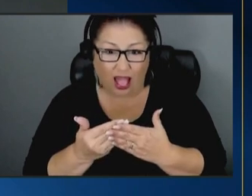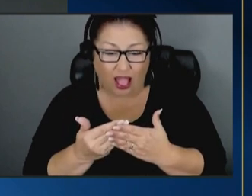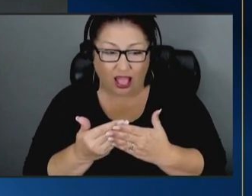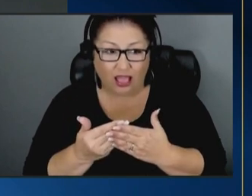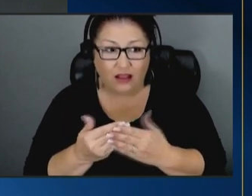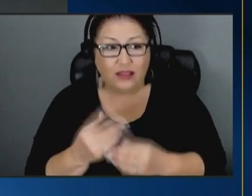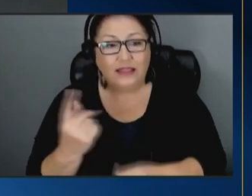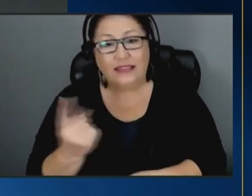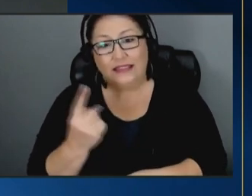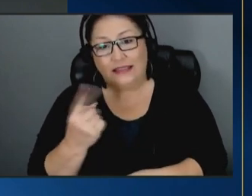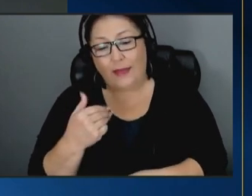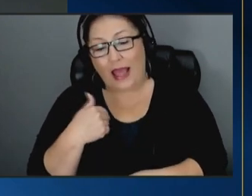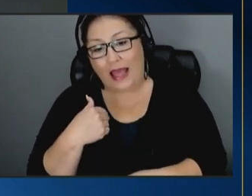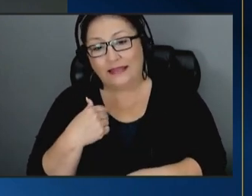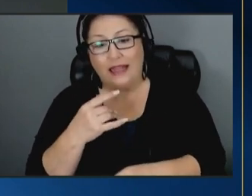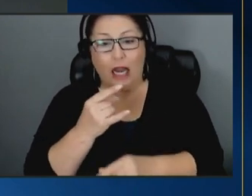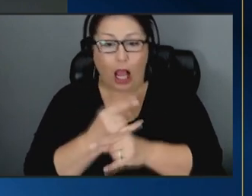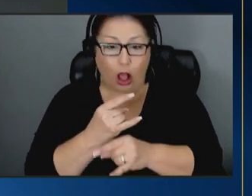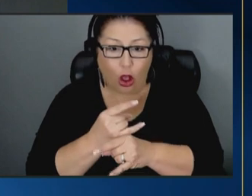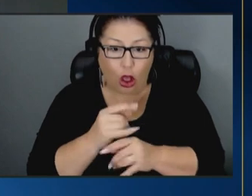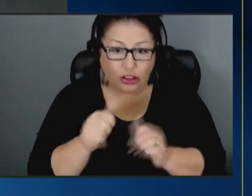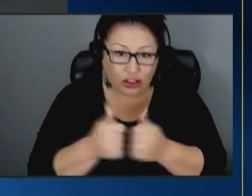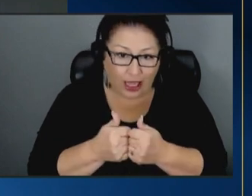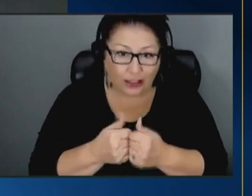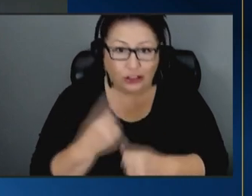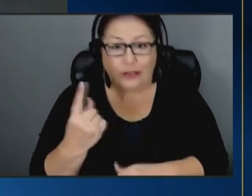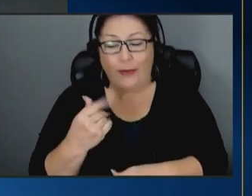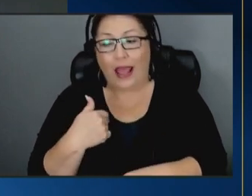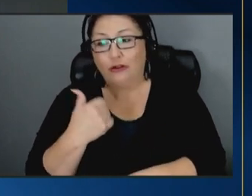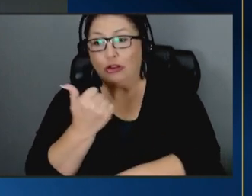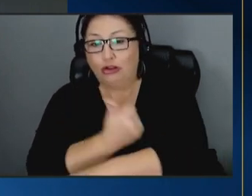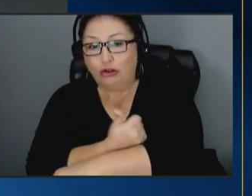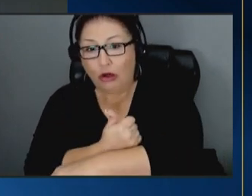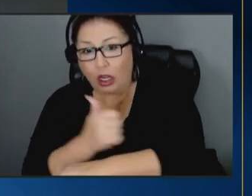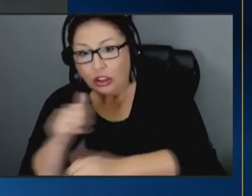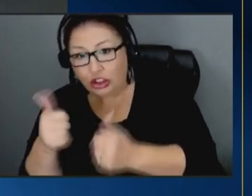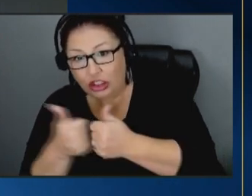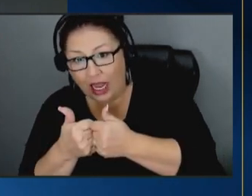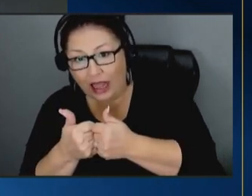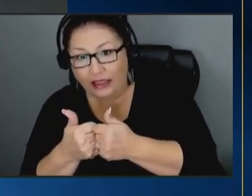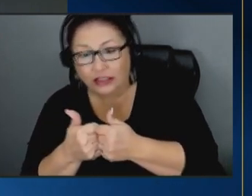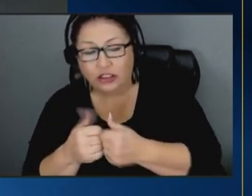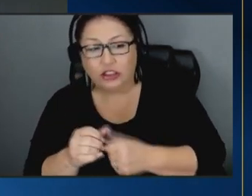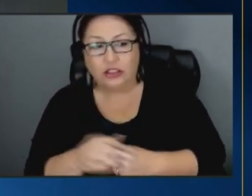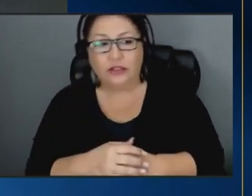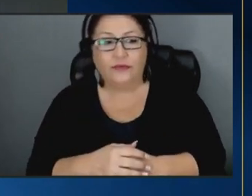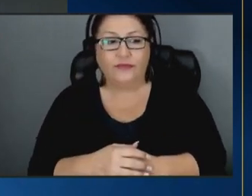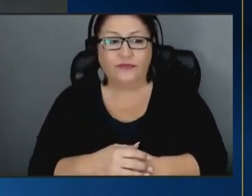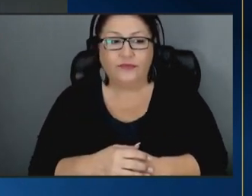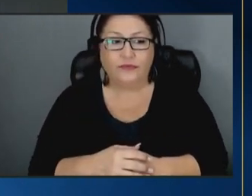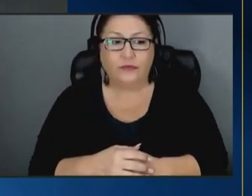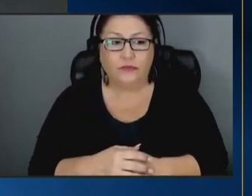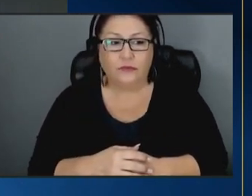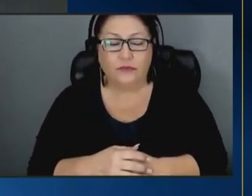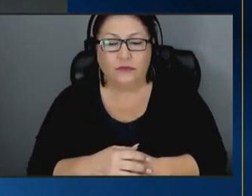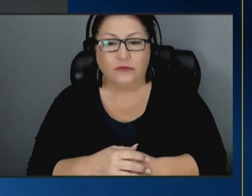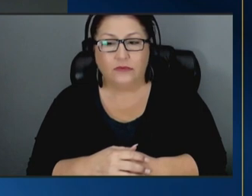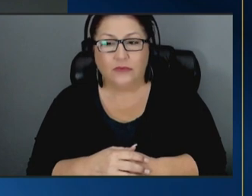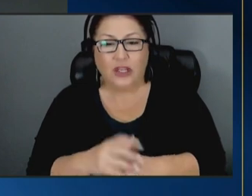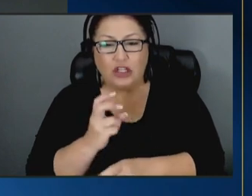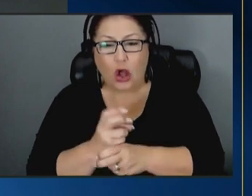got a alcohol challenge and we got a drug challenge hard to line up kinship you know care